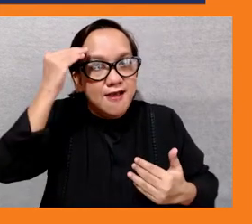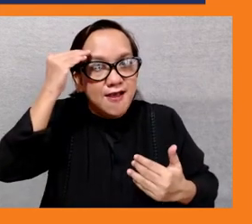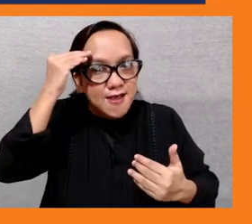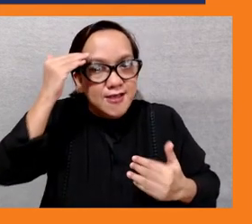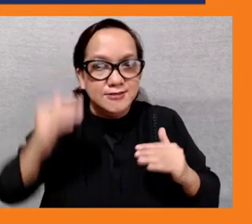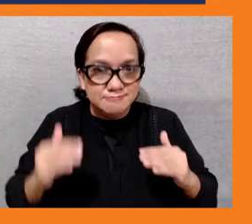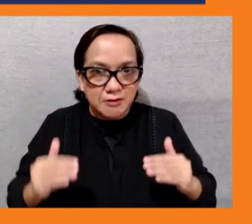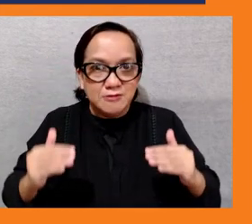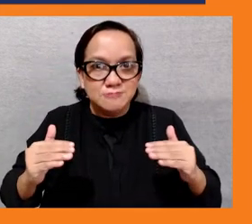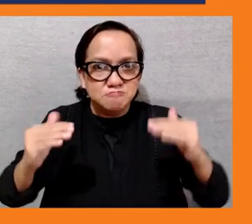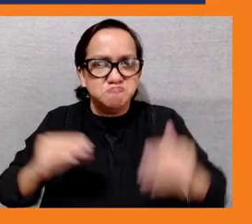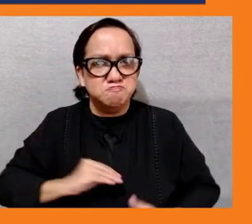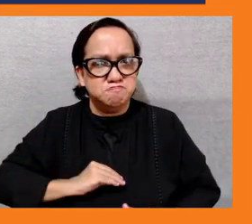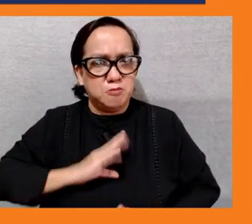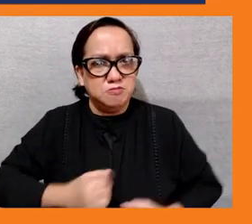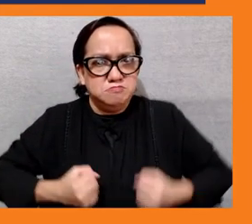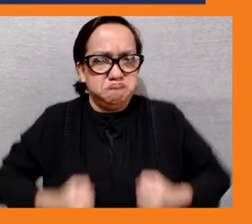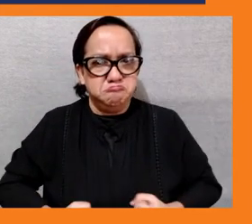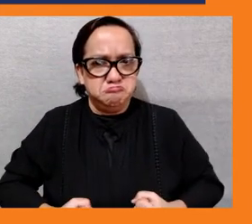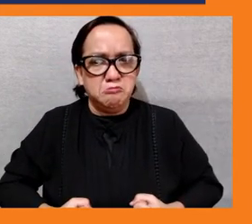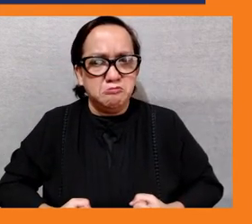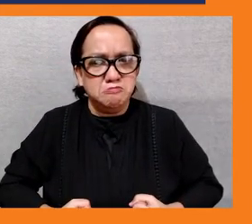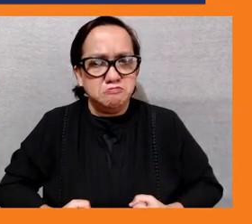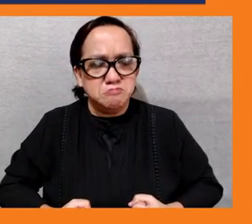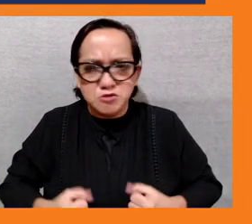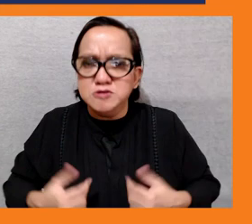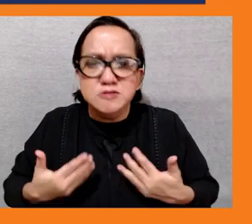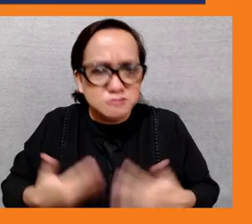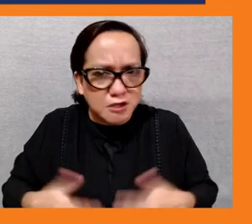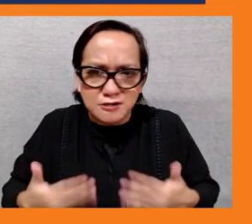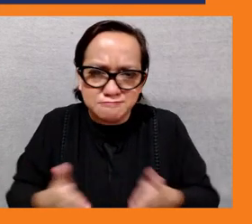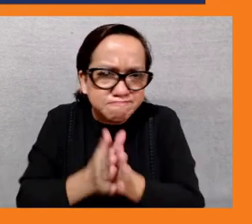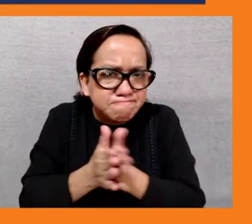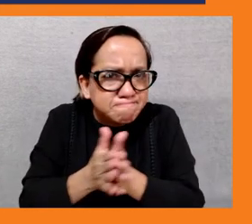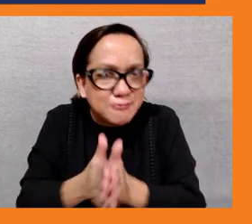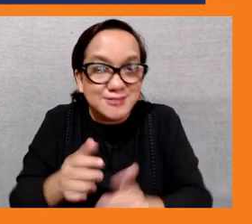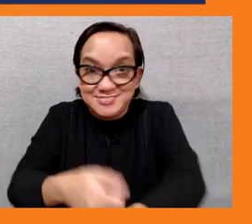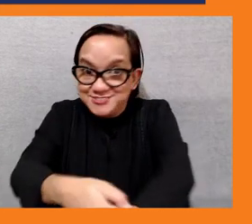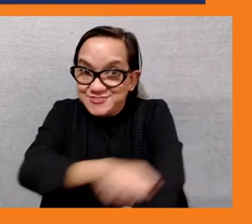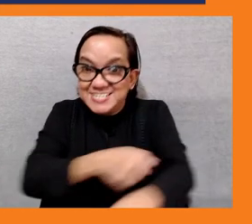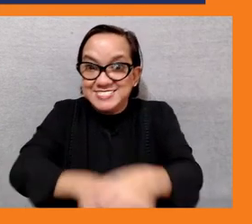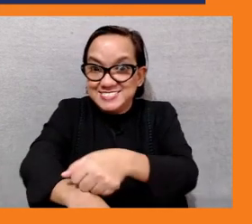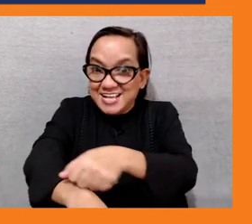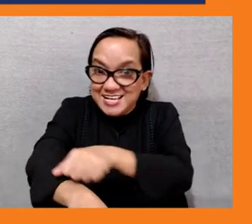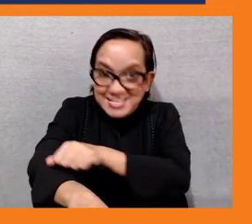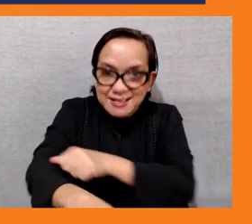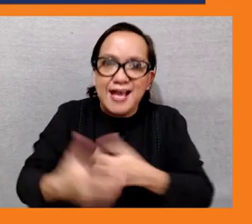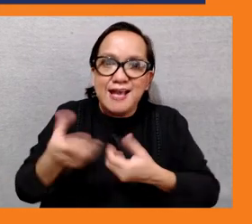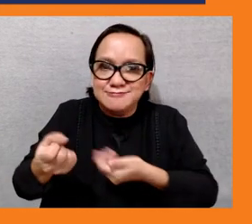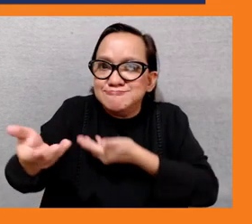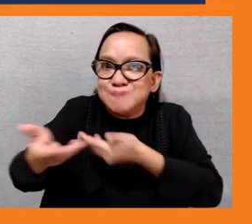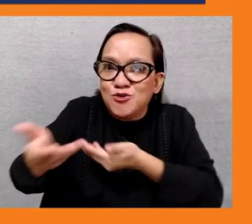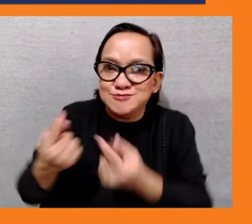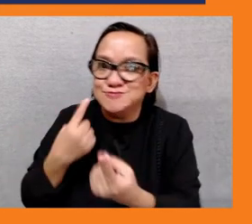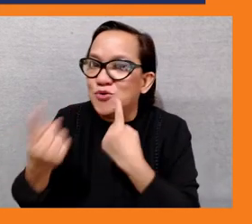in that so it was kind of interesting uh that we got this feedbacks and we got this result from the participants especially